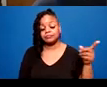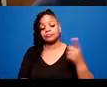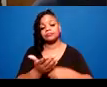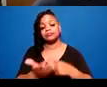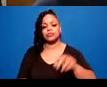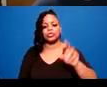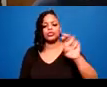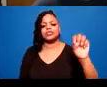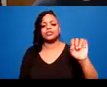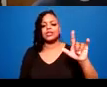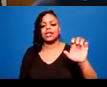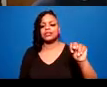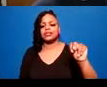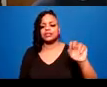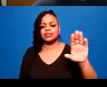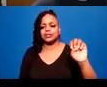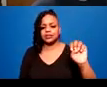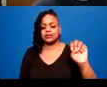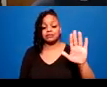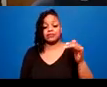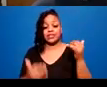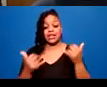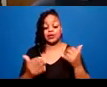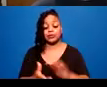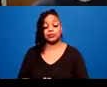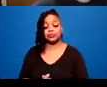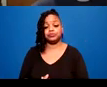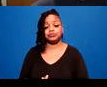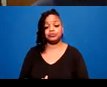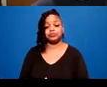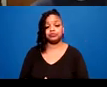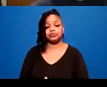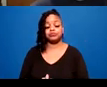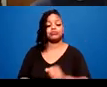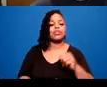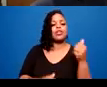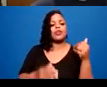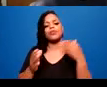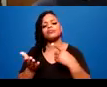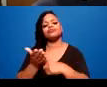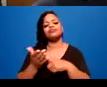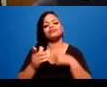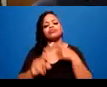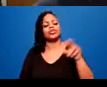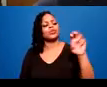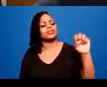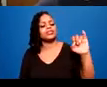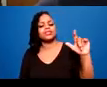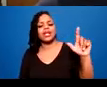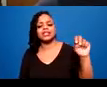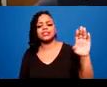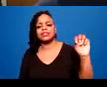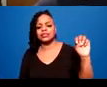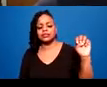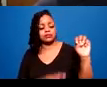Another way of talking about resilience is the capacity or the ability to bounce back and come back